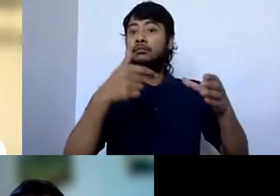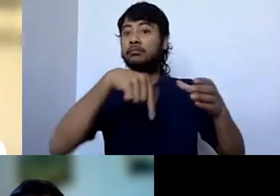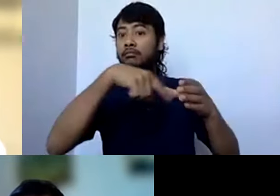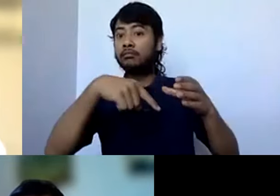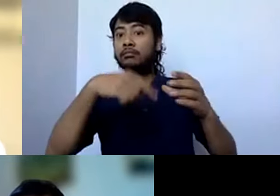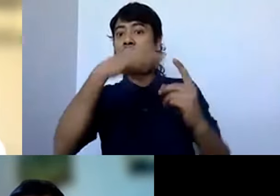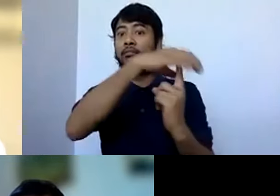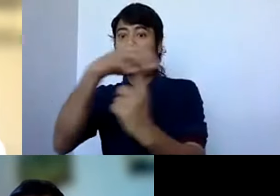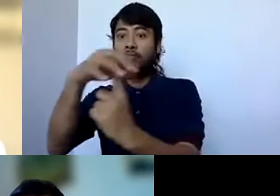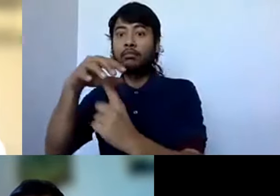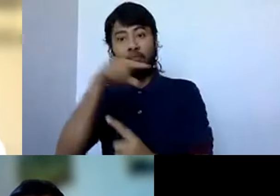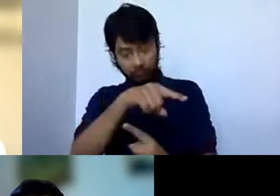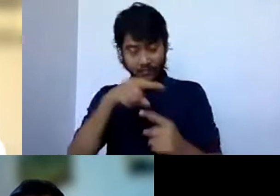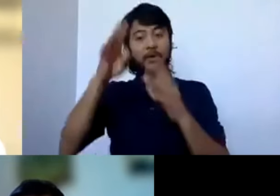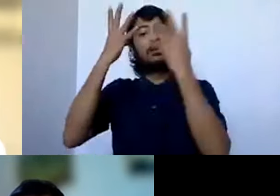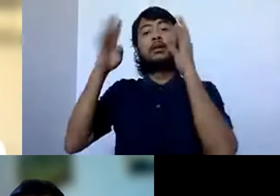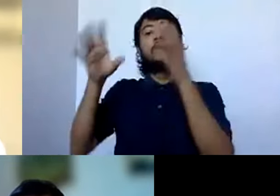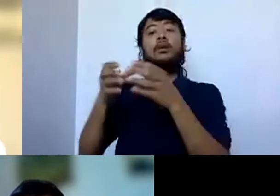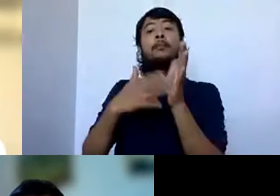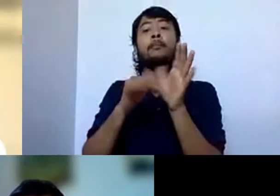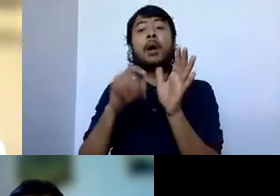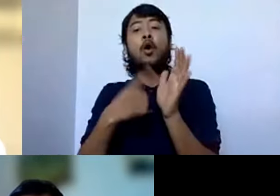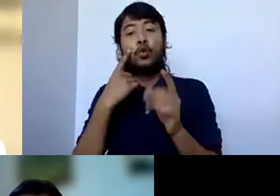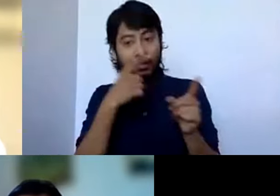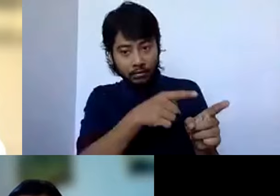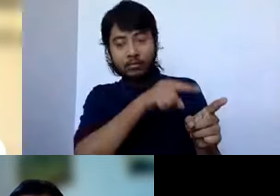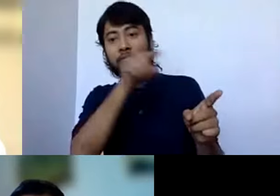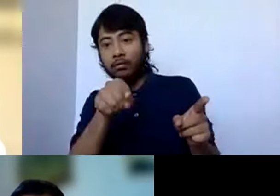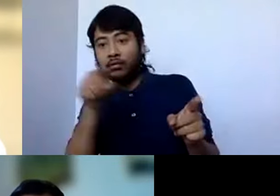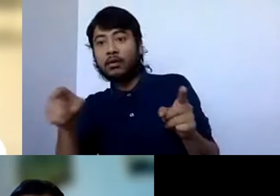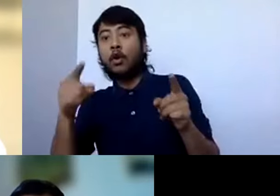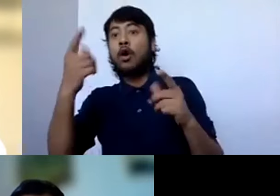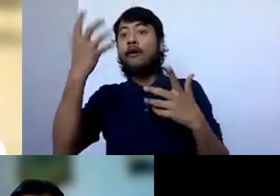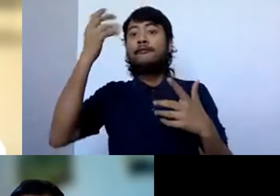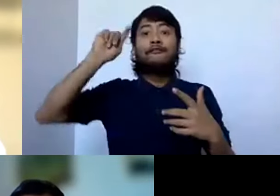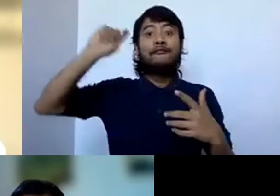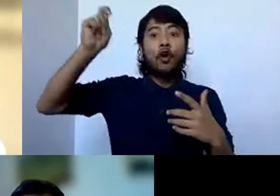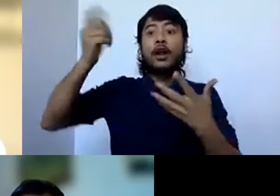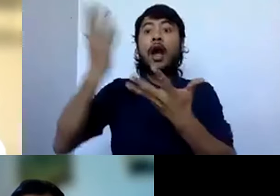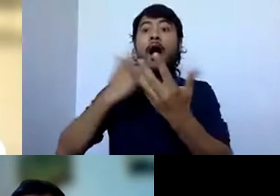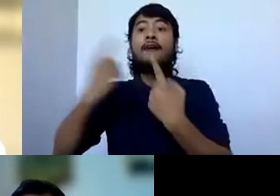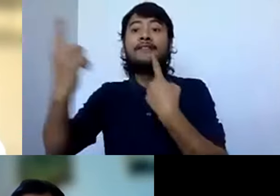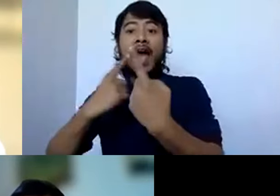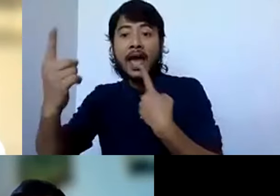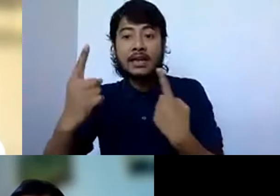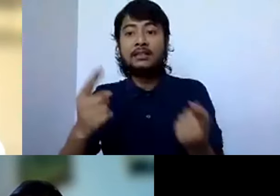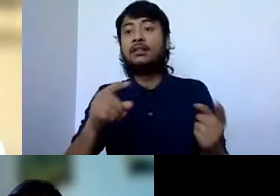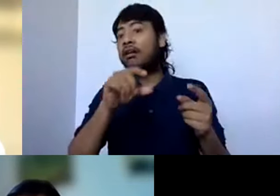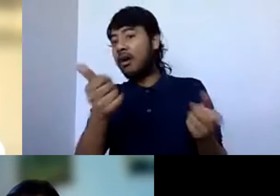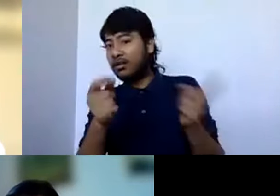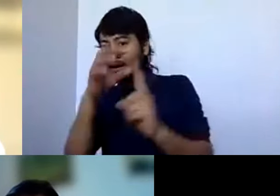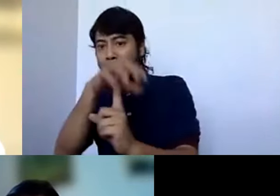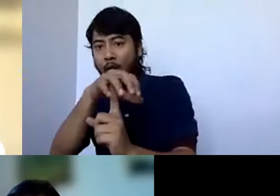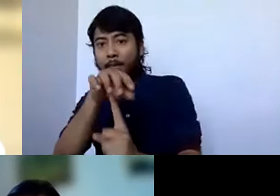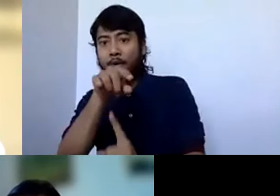you know, from our foreign affairs minister Nanaima Huta to, you know, we've got a specific minister who's